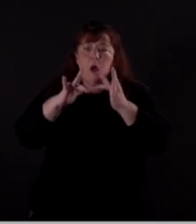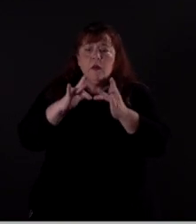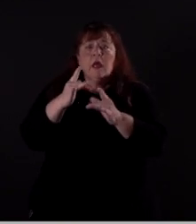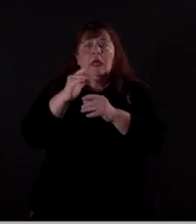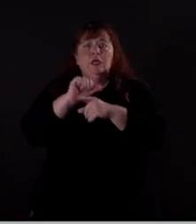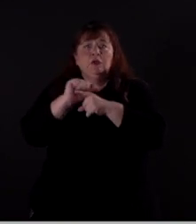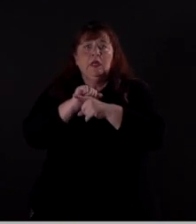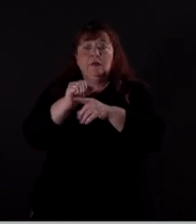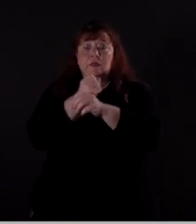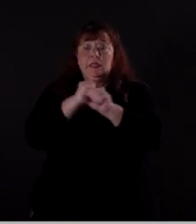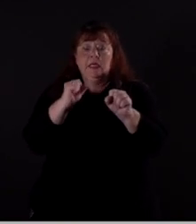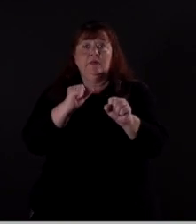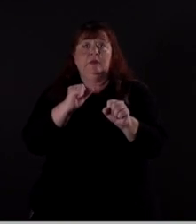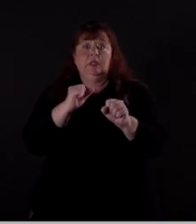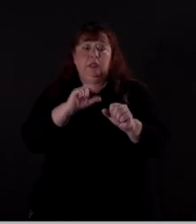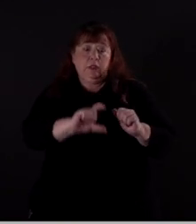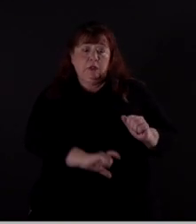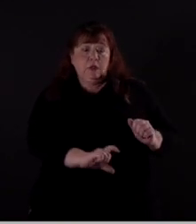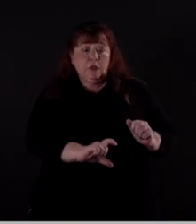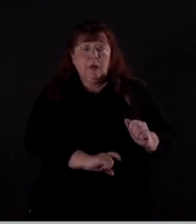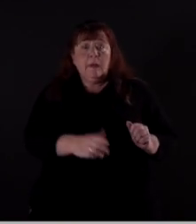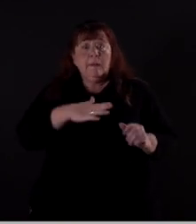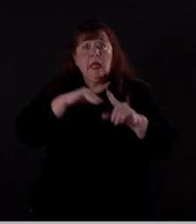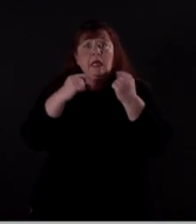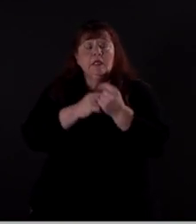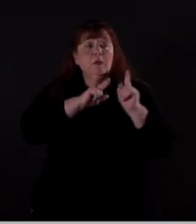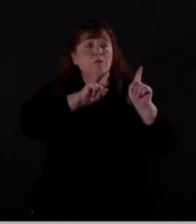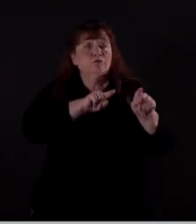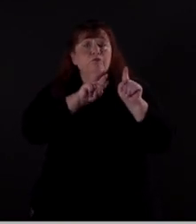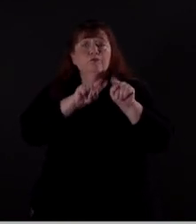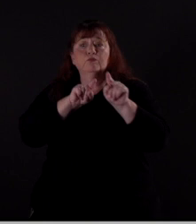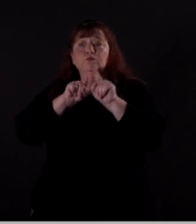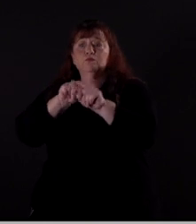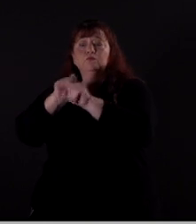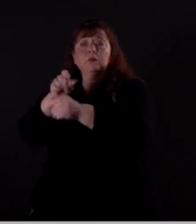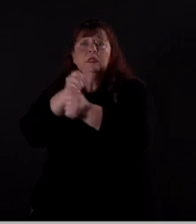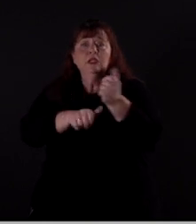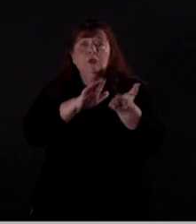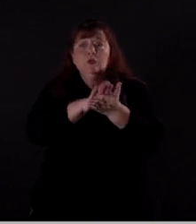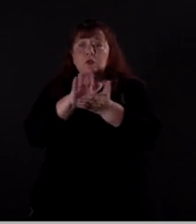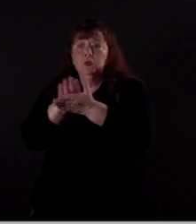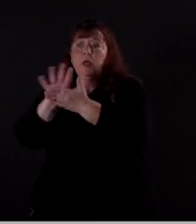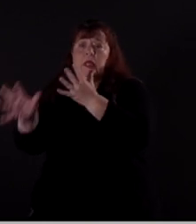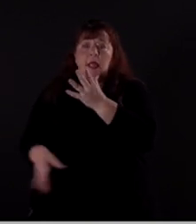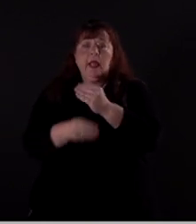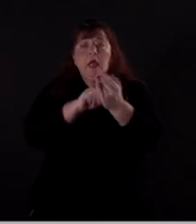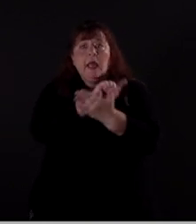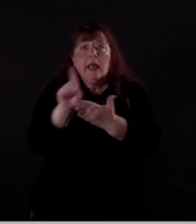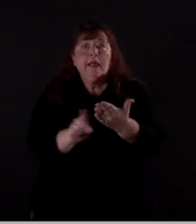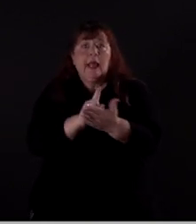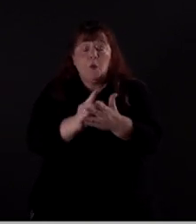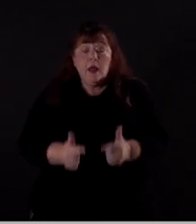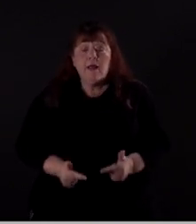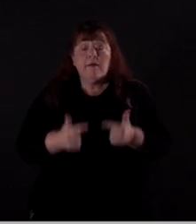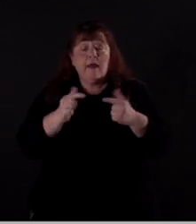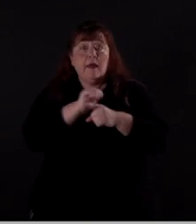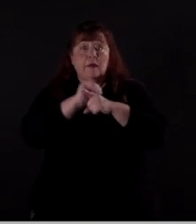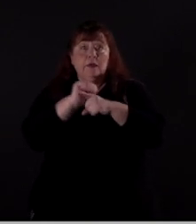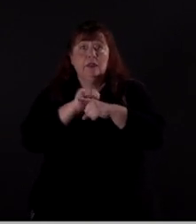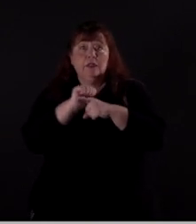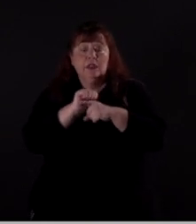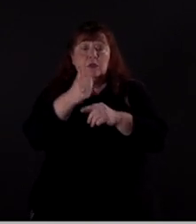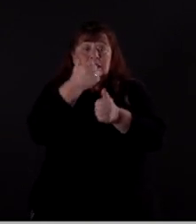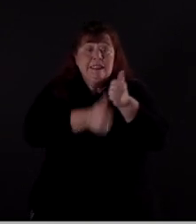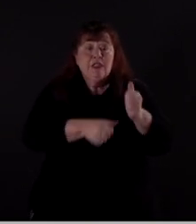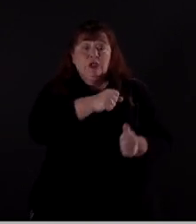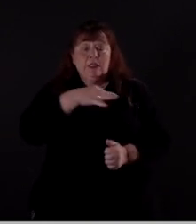safety and security. My team also goes out, and we go out to every school, and we also do an additional one-hour live training to